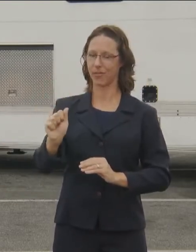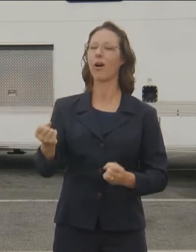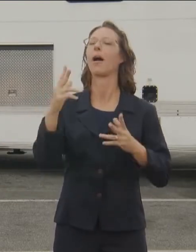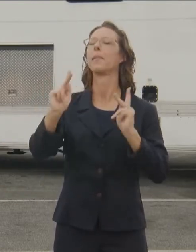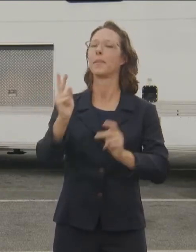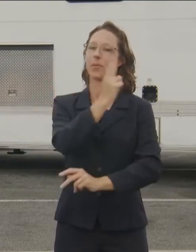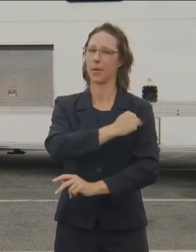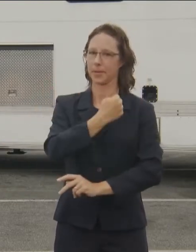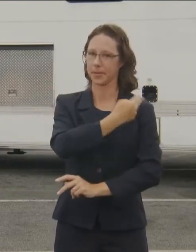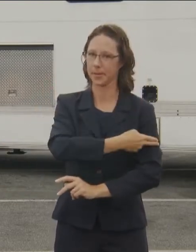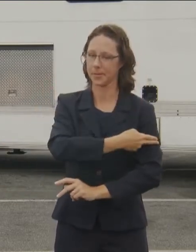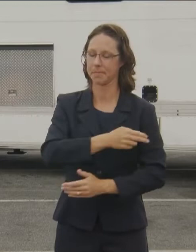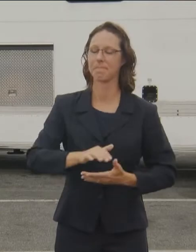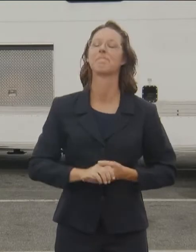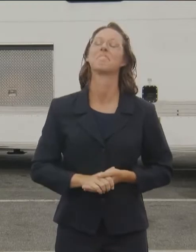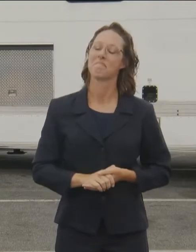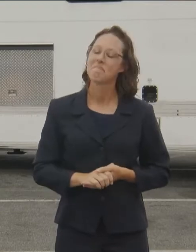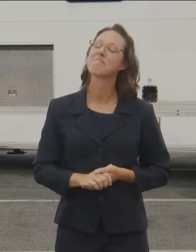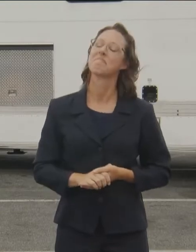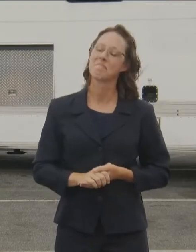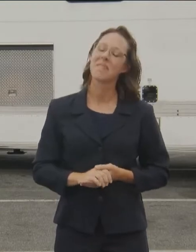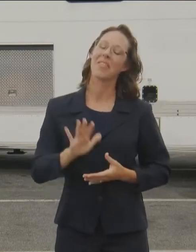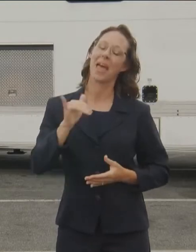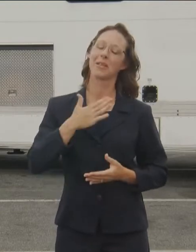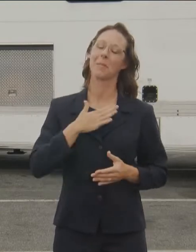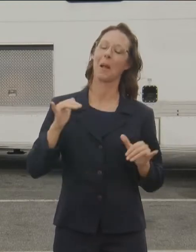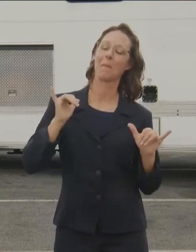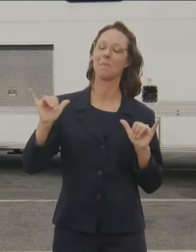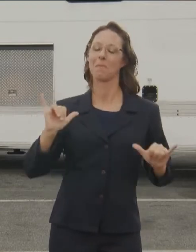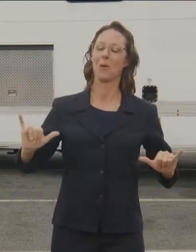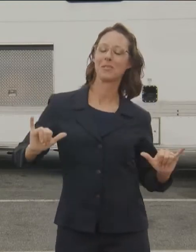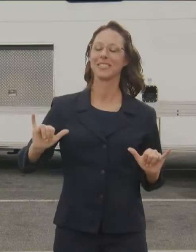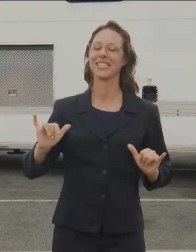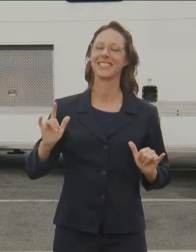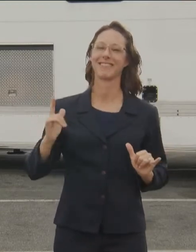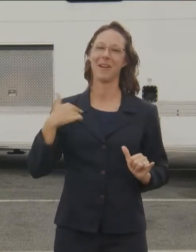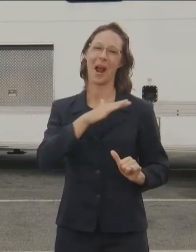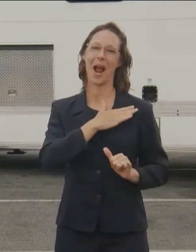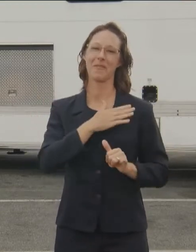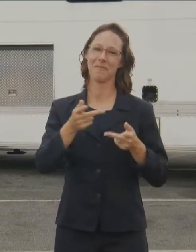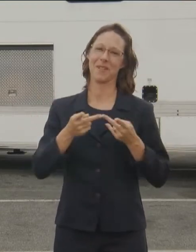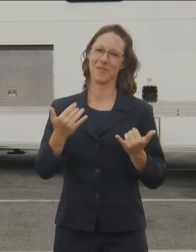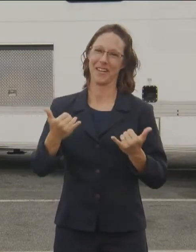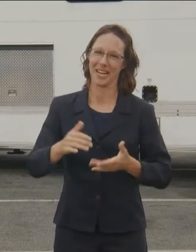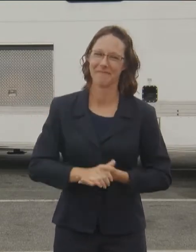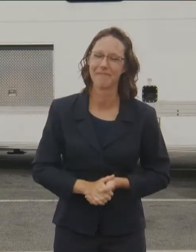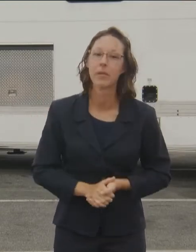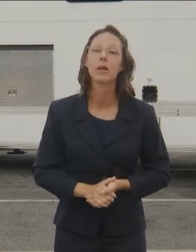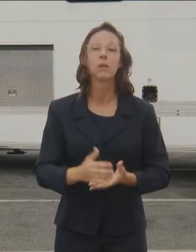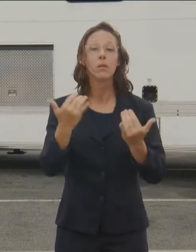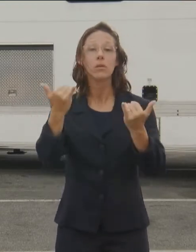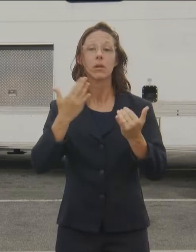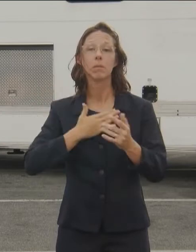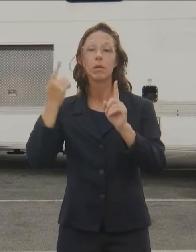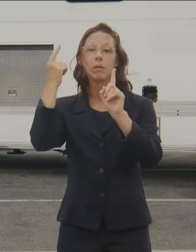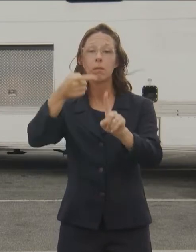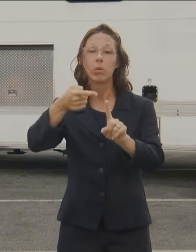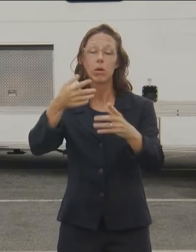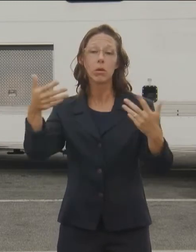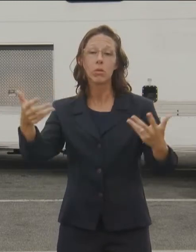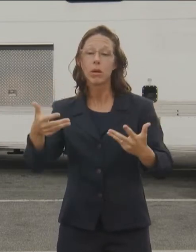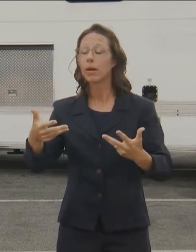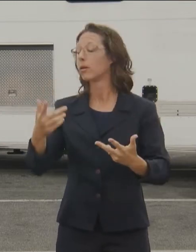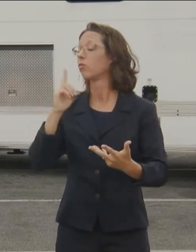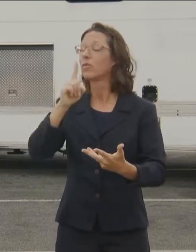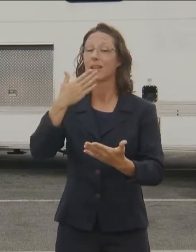we're also one of the lowest. So there's my bragging for where we are. The point, though, today is that as good as we're doing,